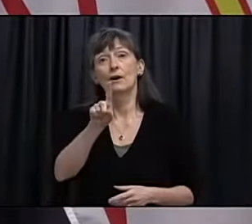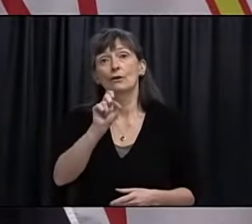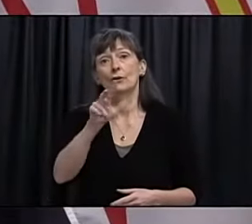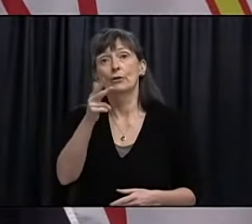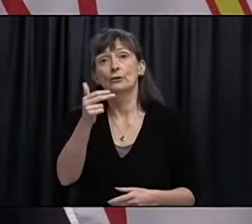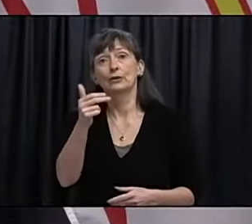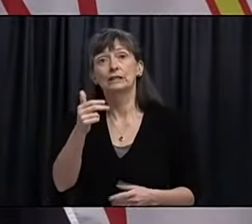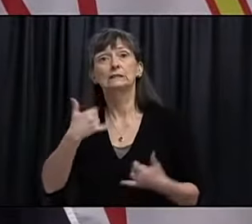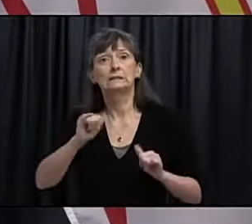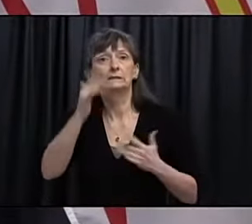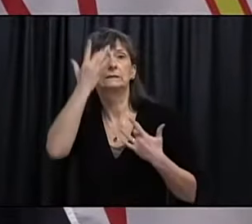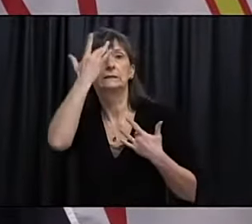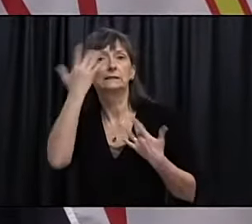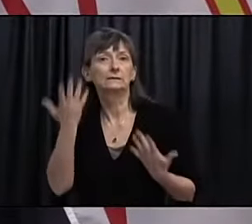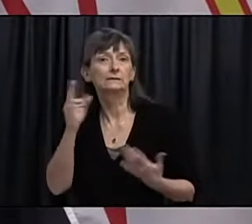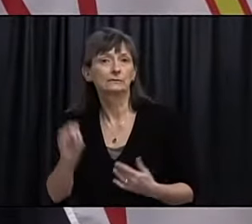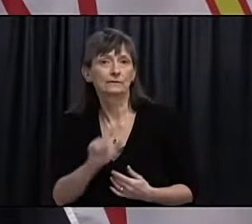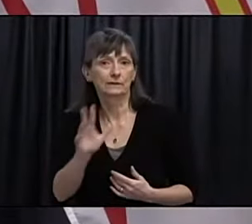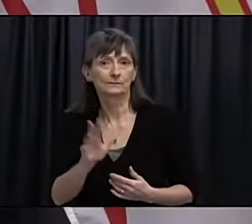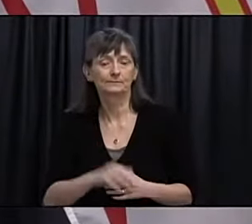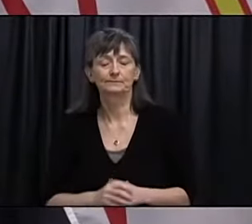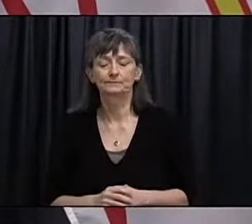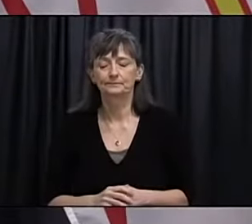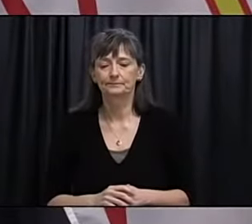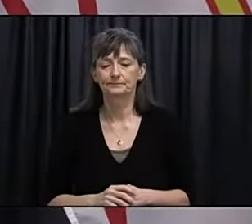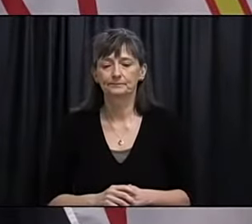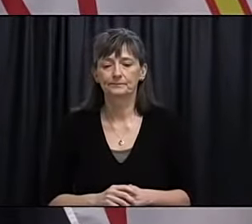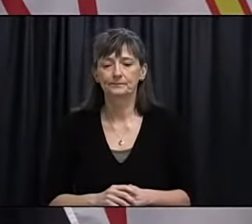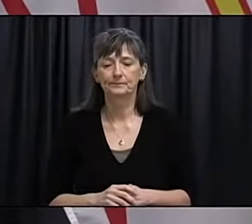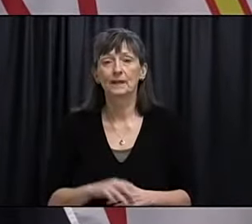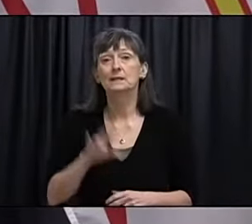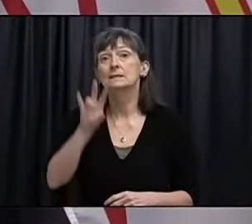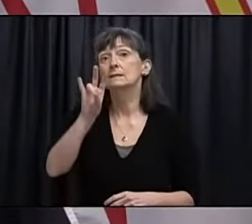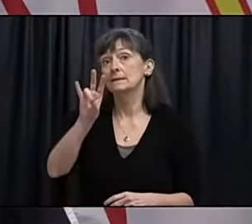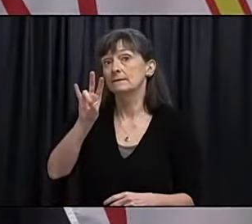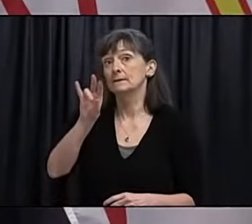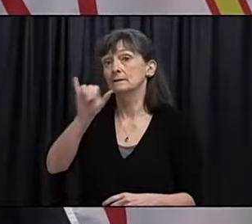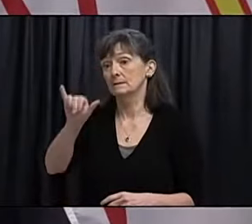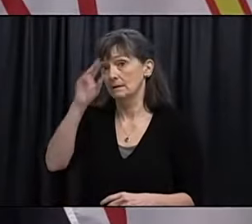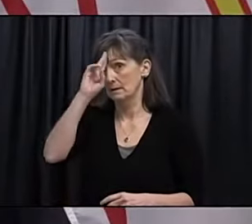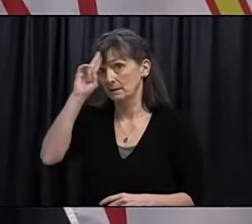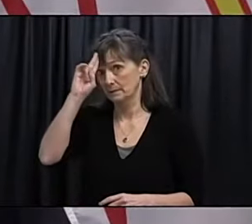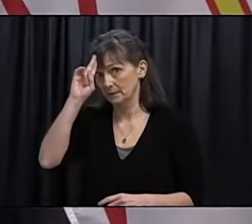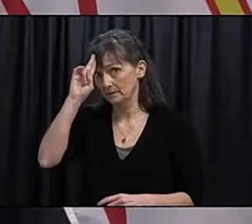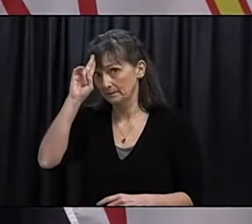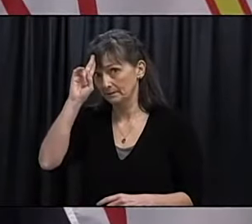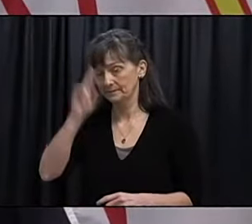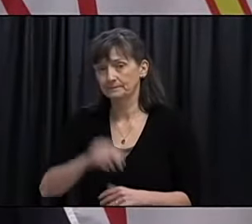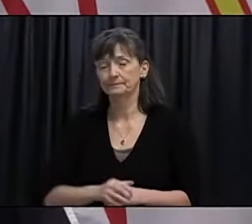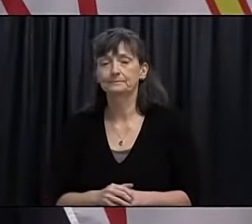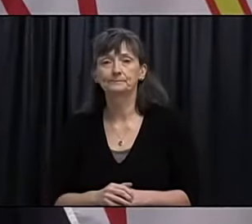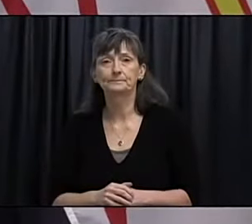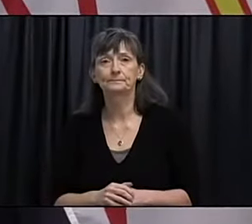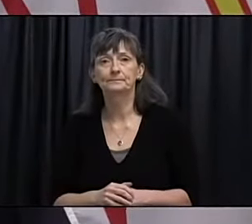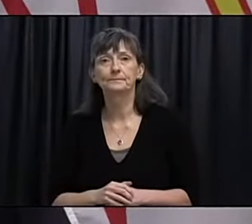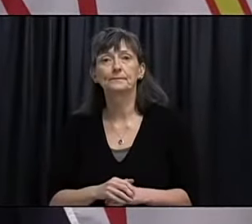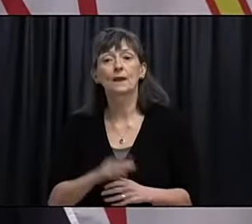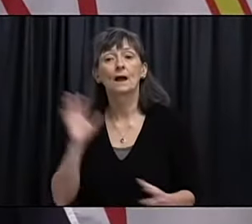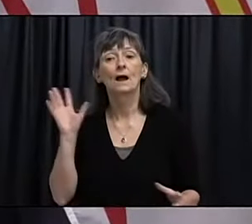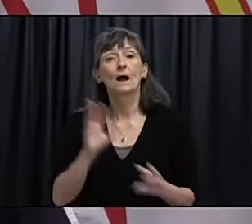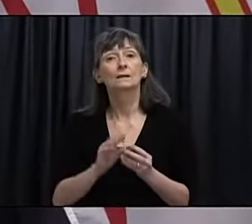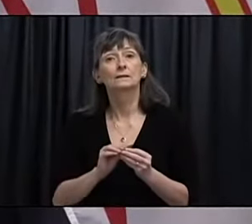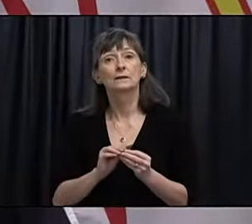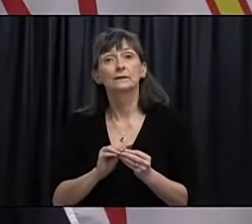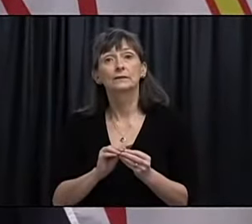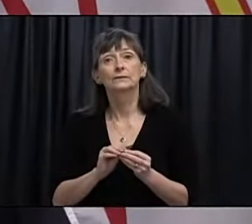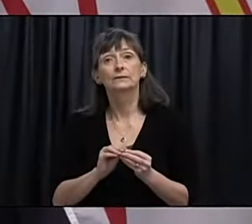active cases in our province. Seven people are in hospital due to COVID-19 and a total of